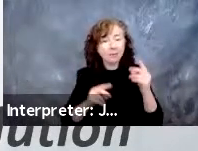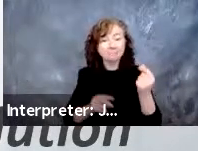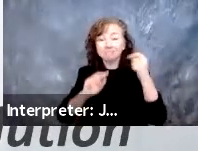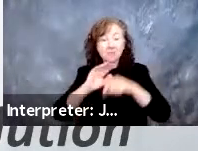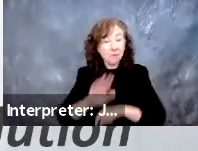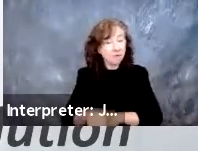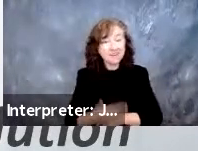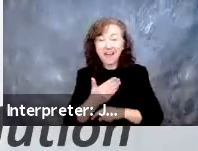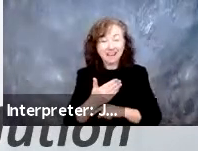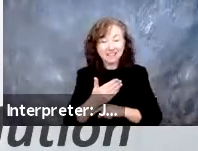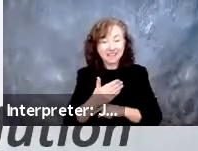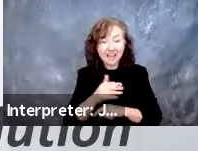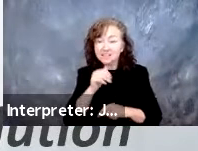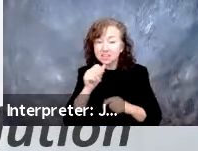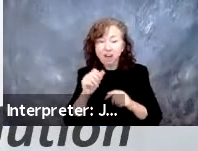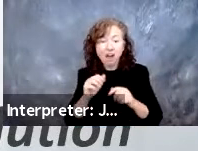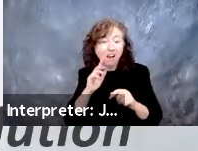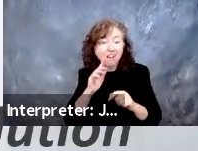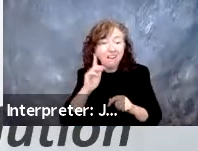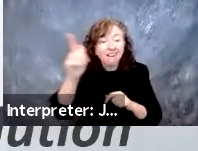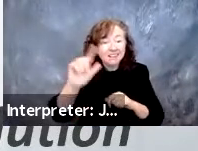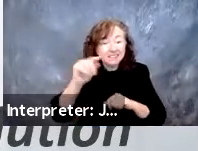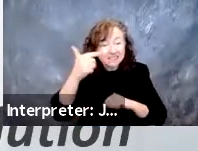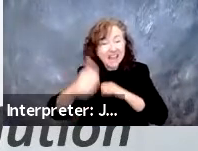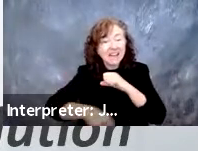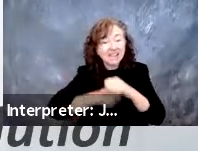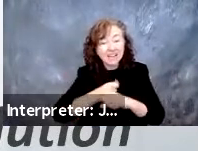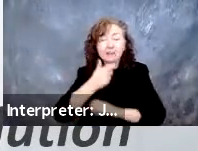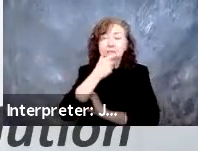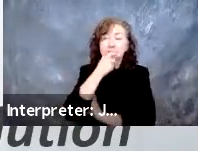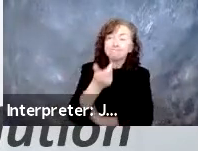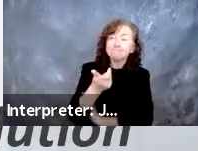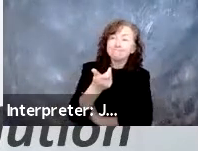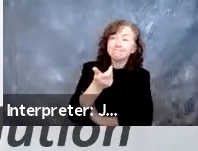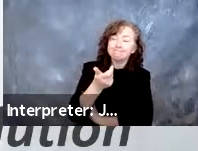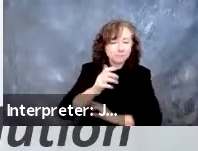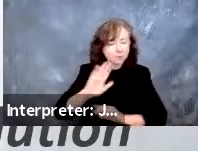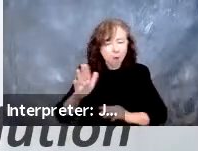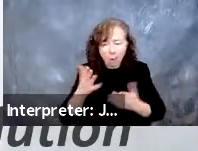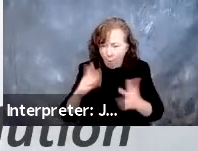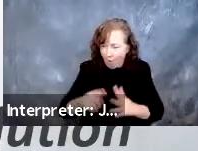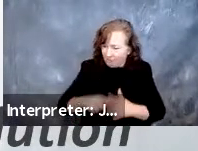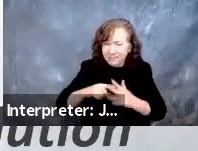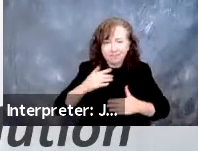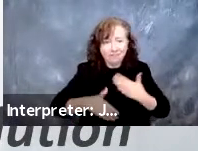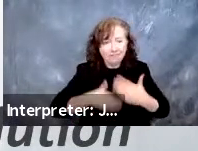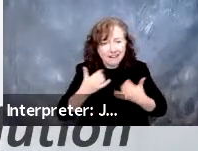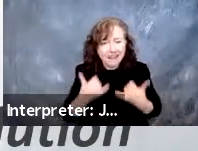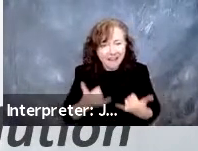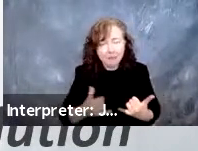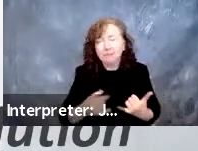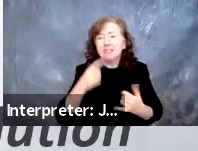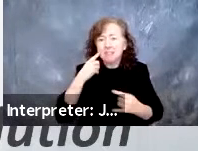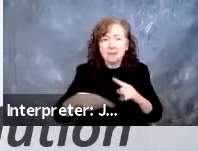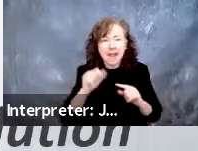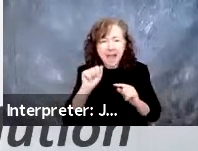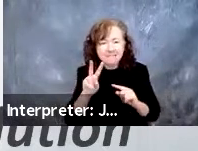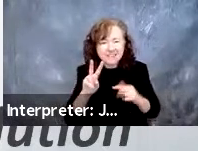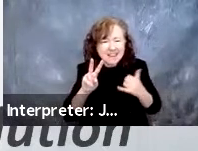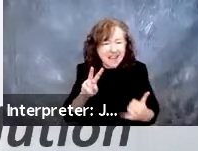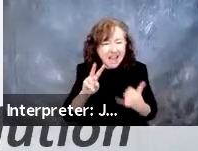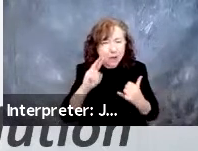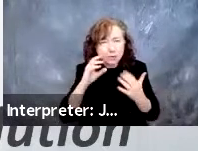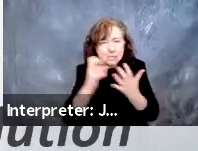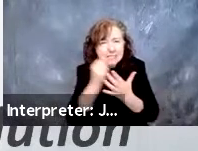We need to be looking at yesterday, quite truthfully, and today and how we evolve into the different phases of AV to get to that